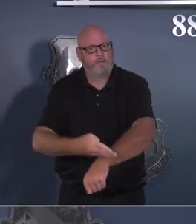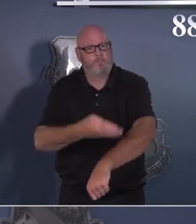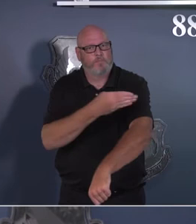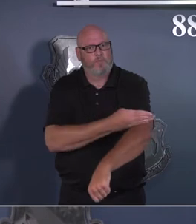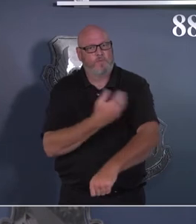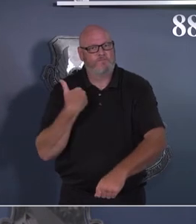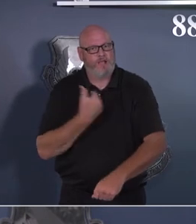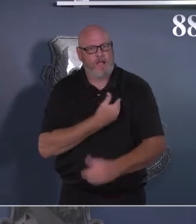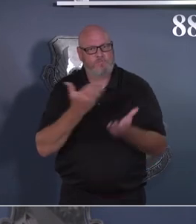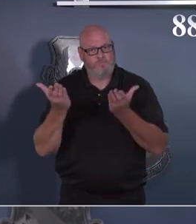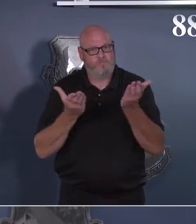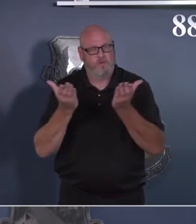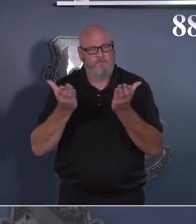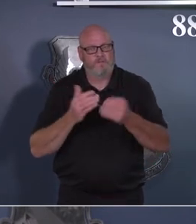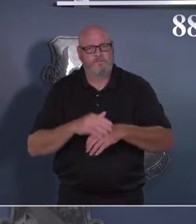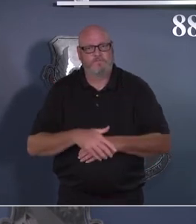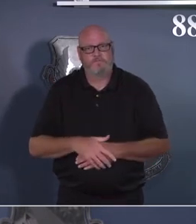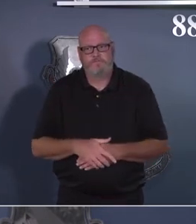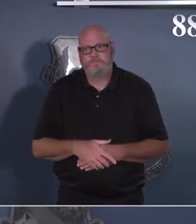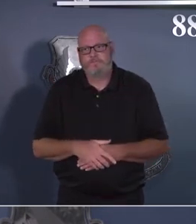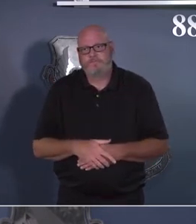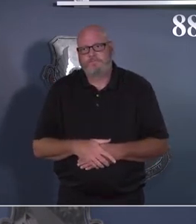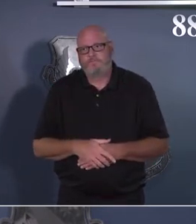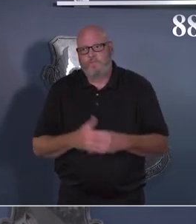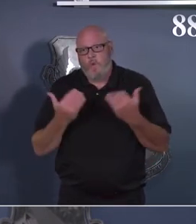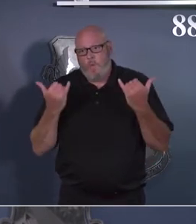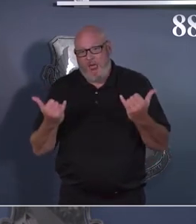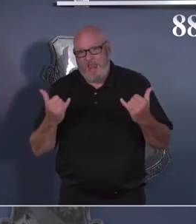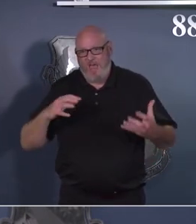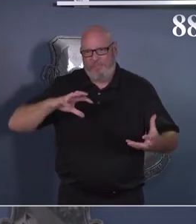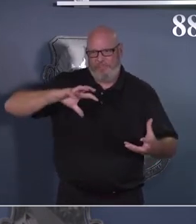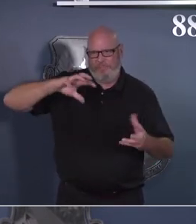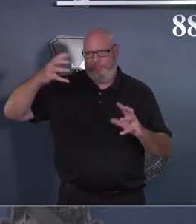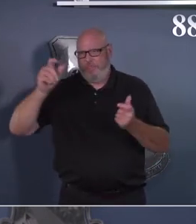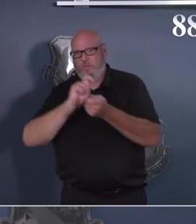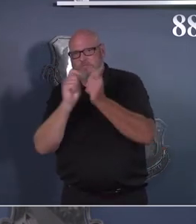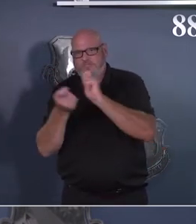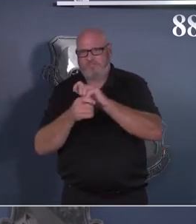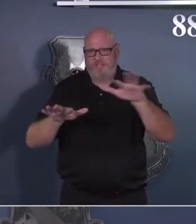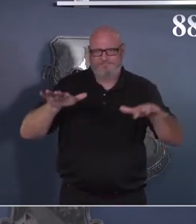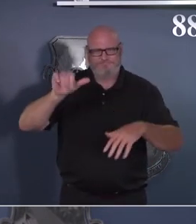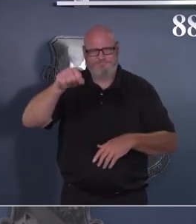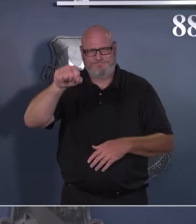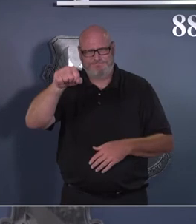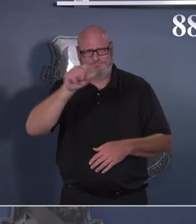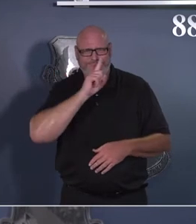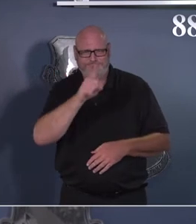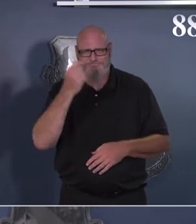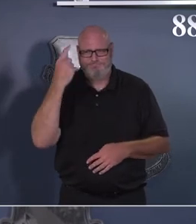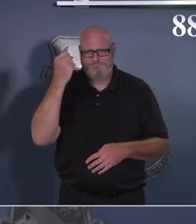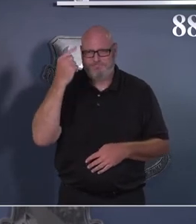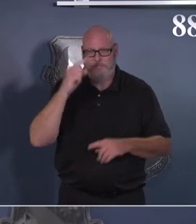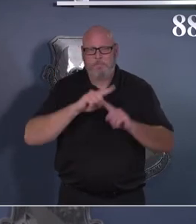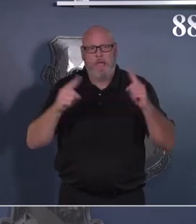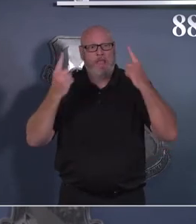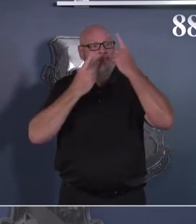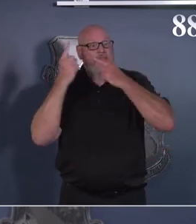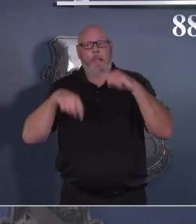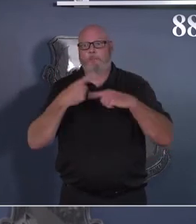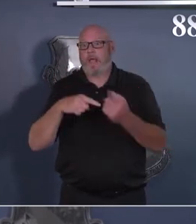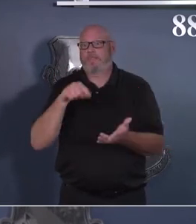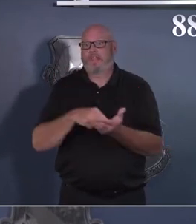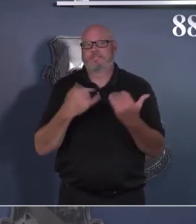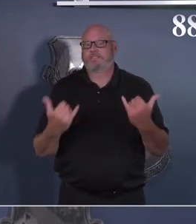and recognize the opportunity that it provides us to think about work differently.